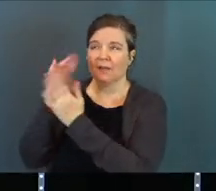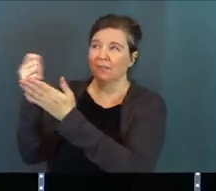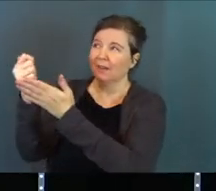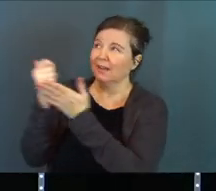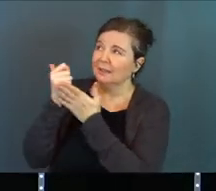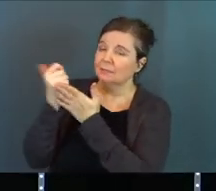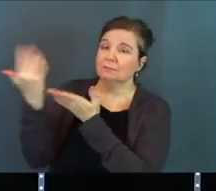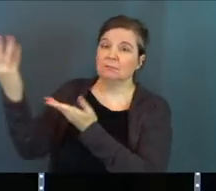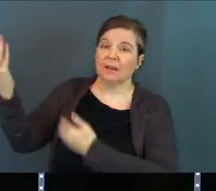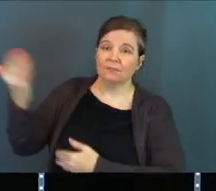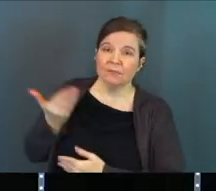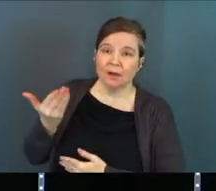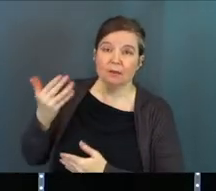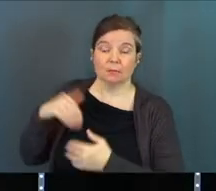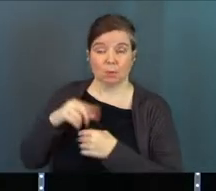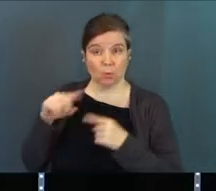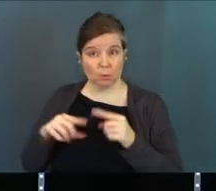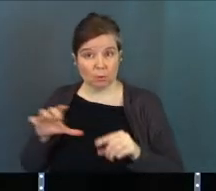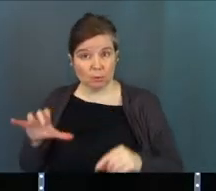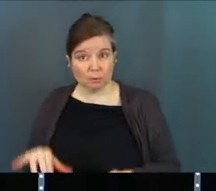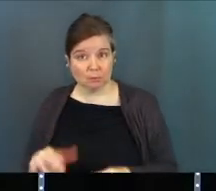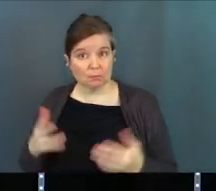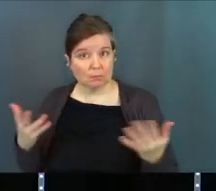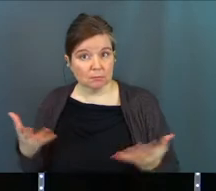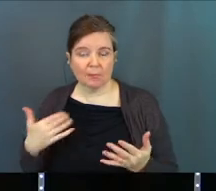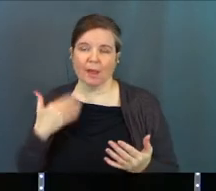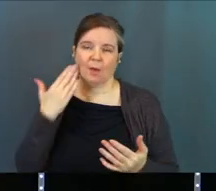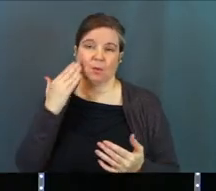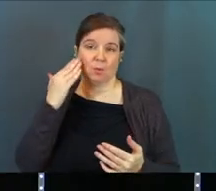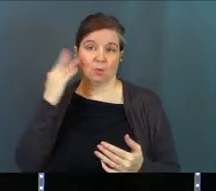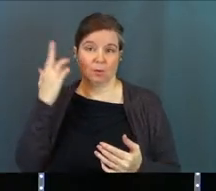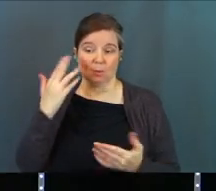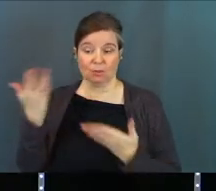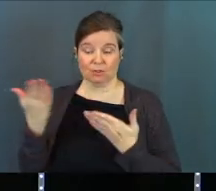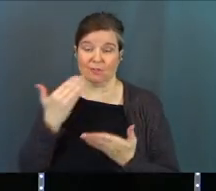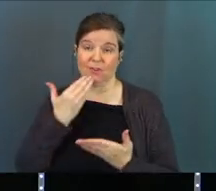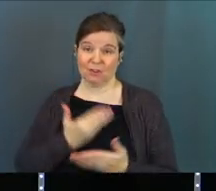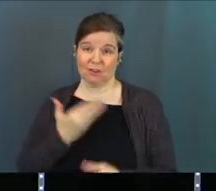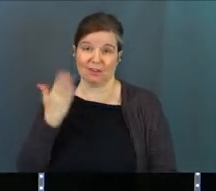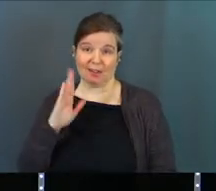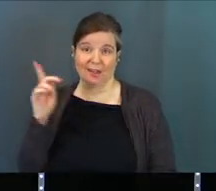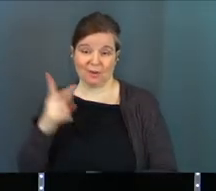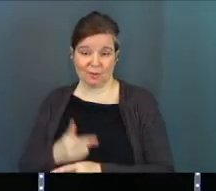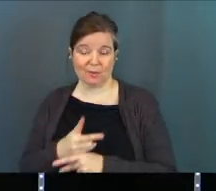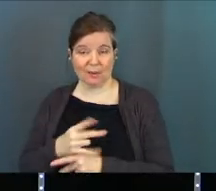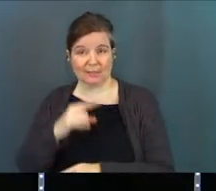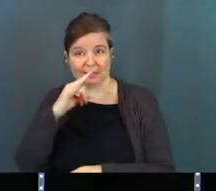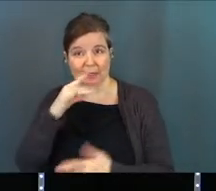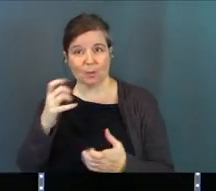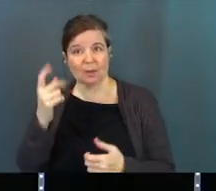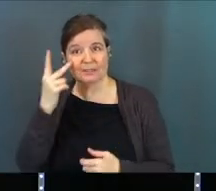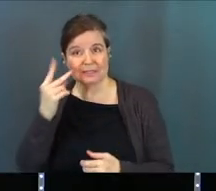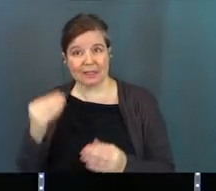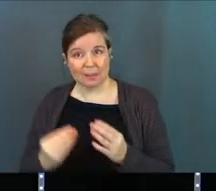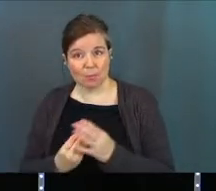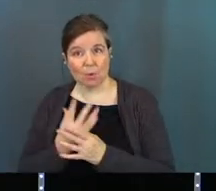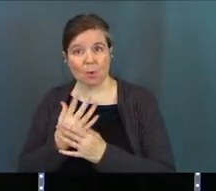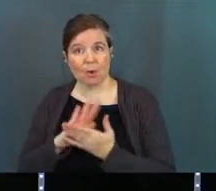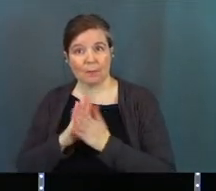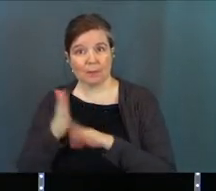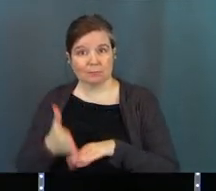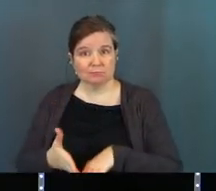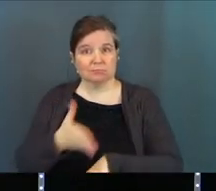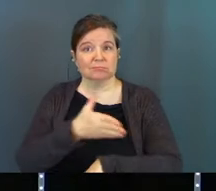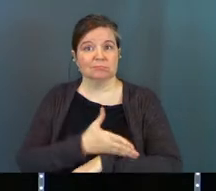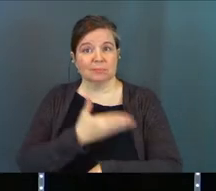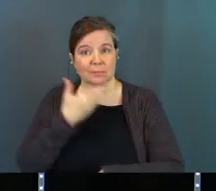His help and invite Him in. Because when we do that, I don't know if you guys know this, but we serve a really good God who cares about His kids and wants to see them grow and become better